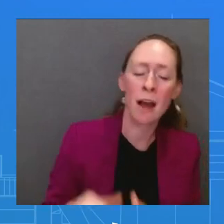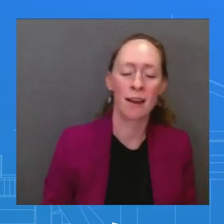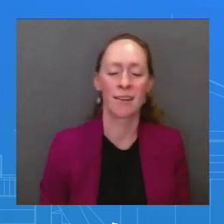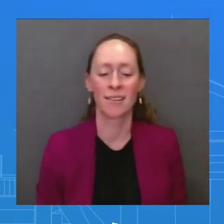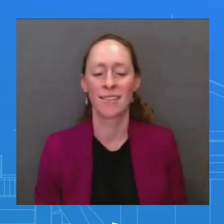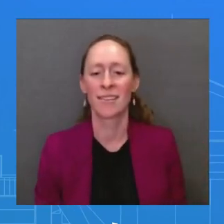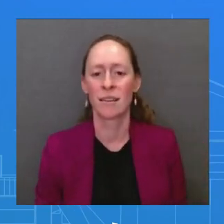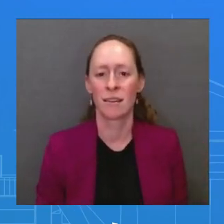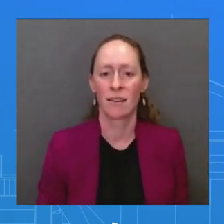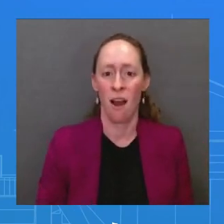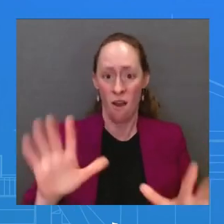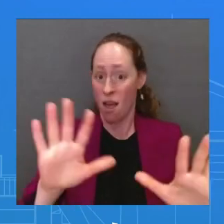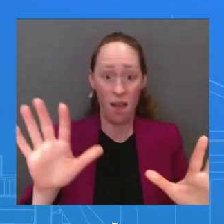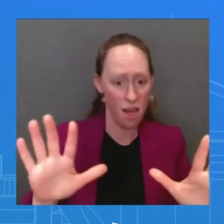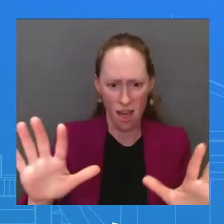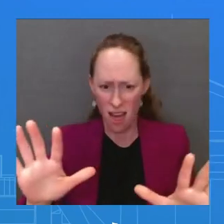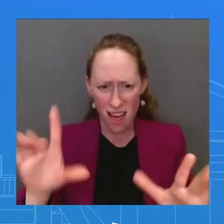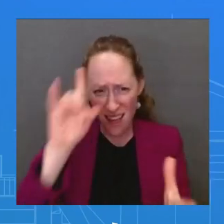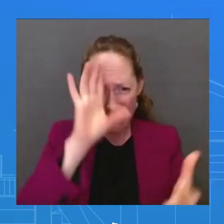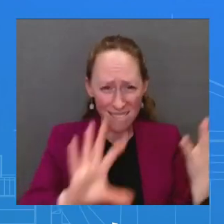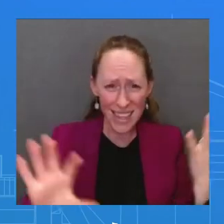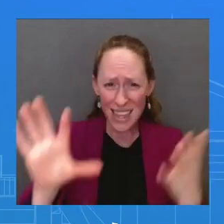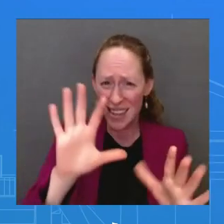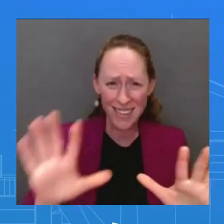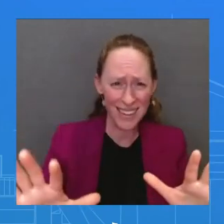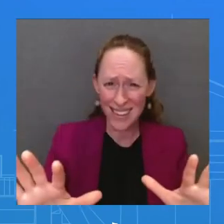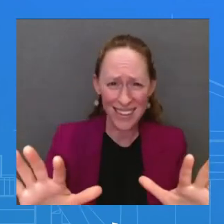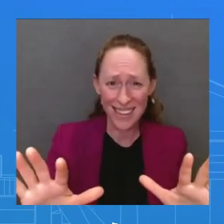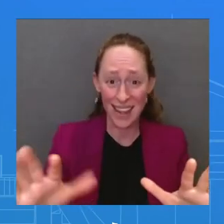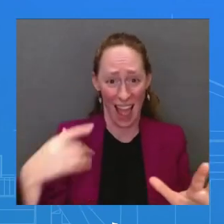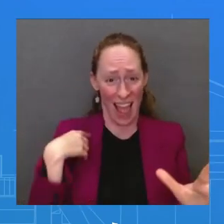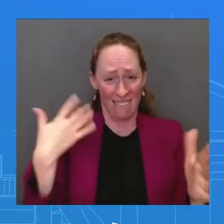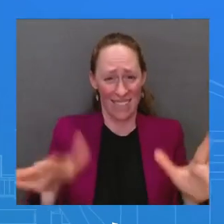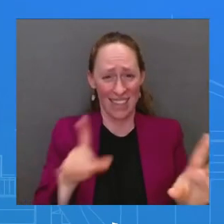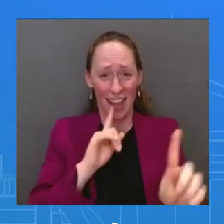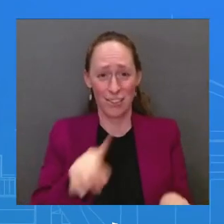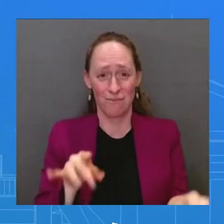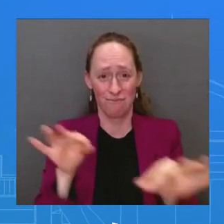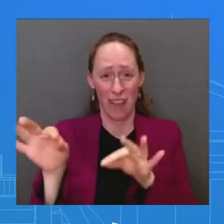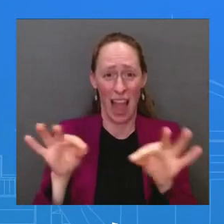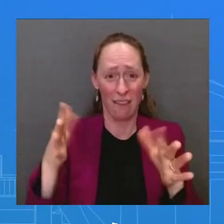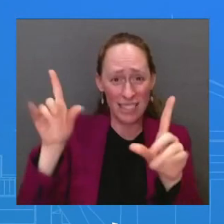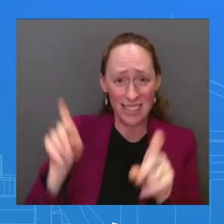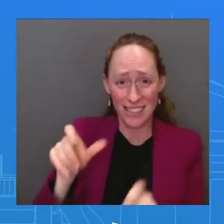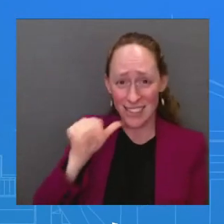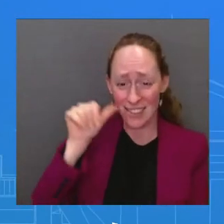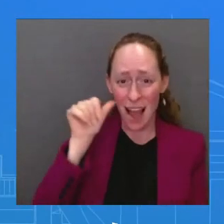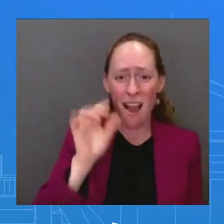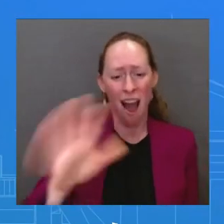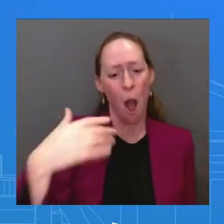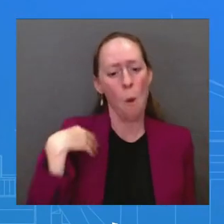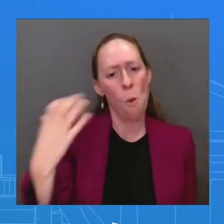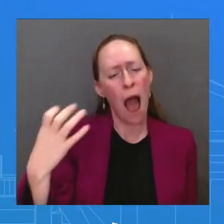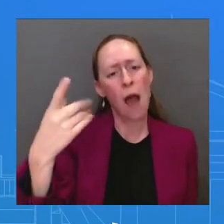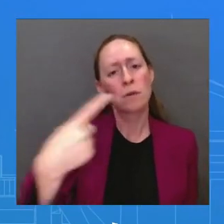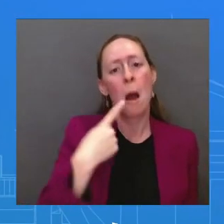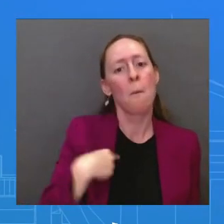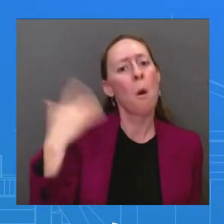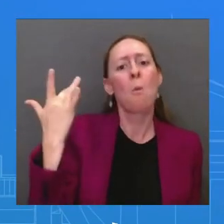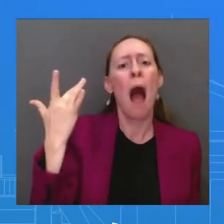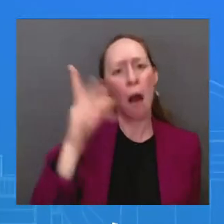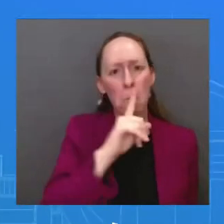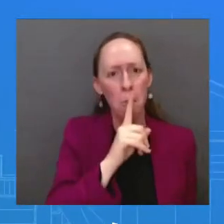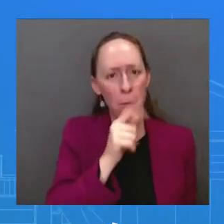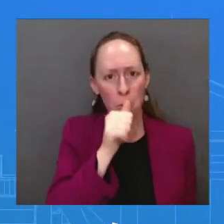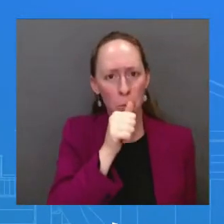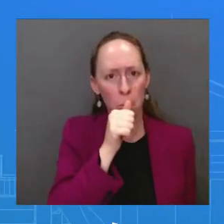just explained that he tested – I just explained he tested yesterday. He tested – I was just wondering if could have an explanation as to why you don't want to share MS. just explained it. I literally just